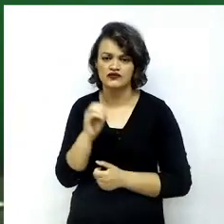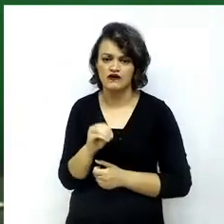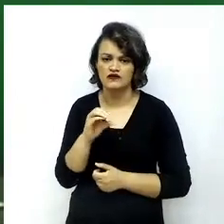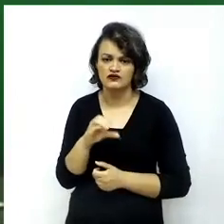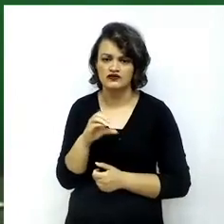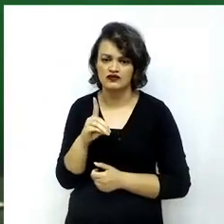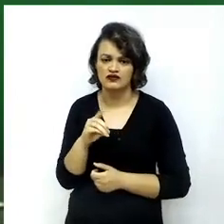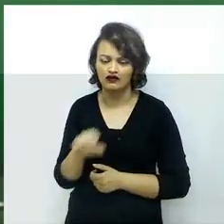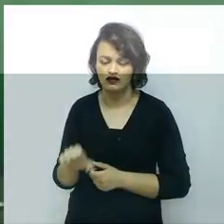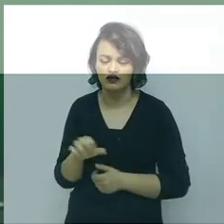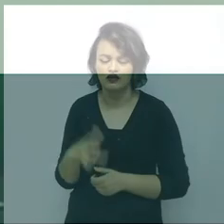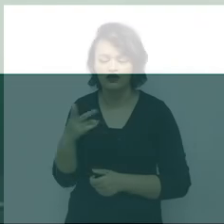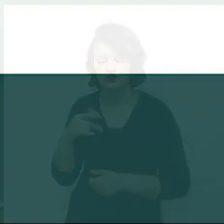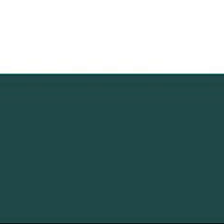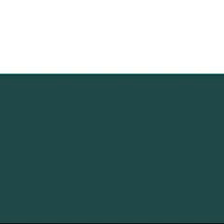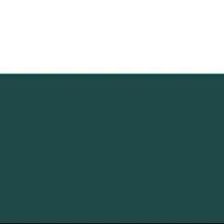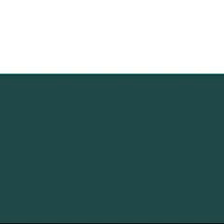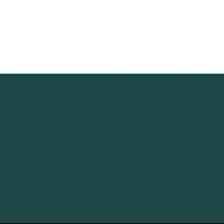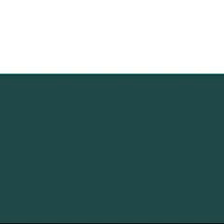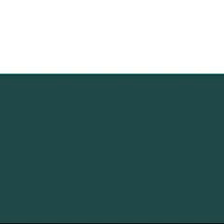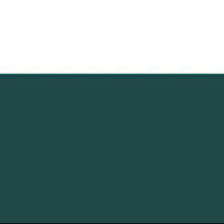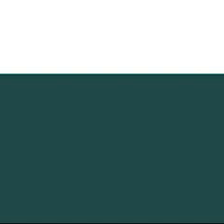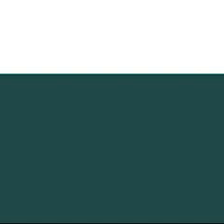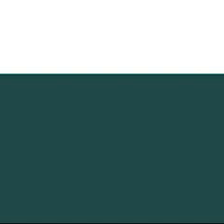freedom and democracy. Thank you.